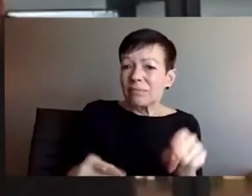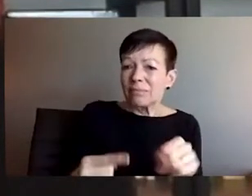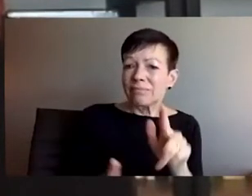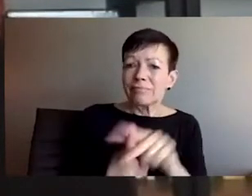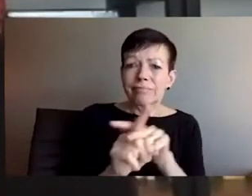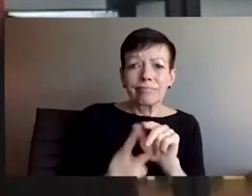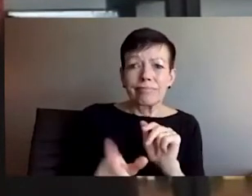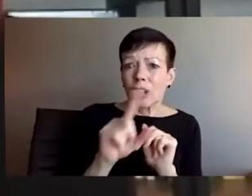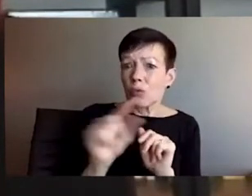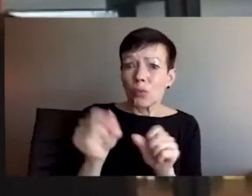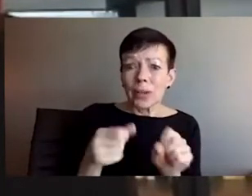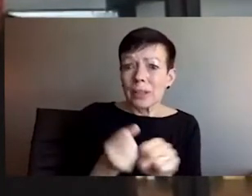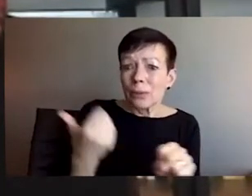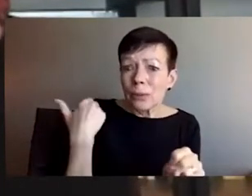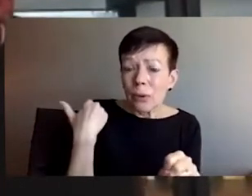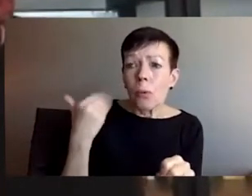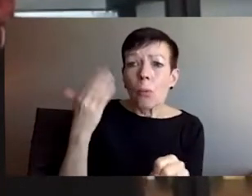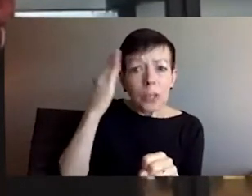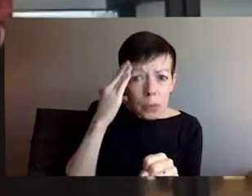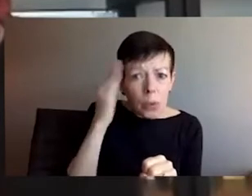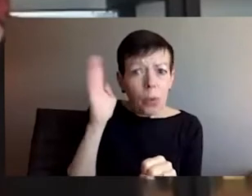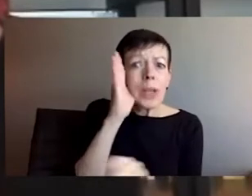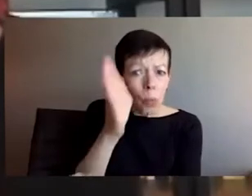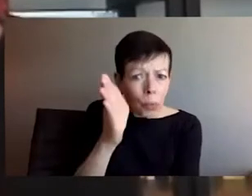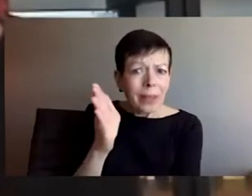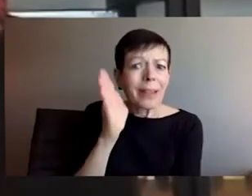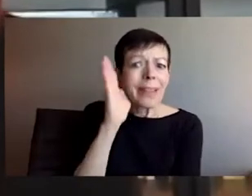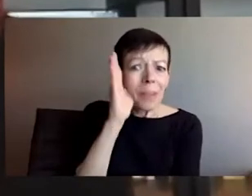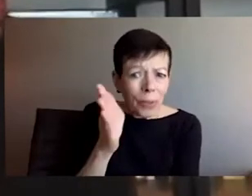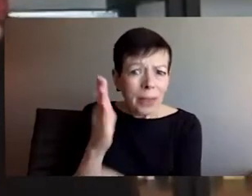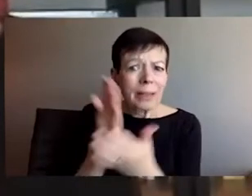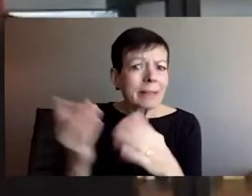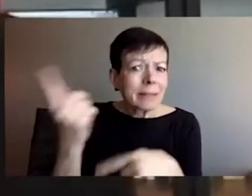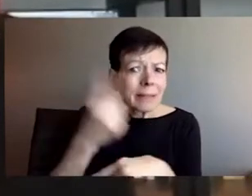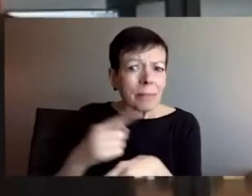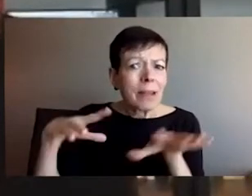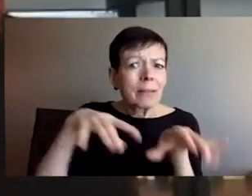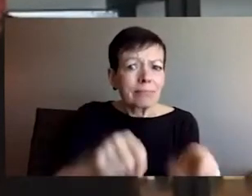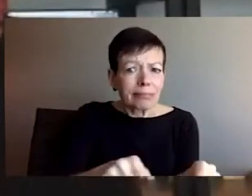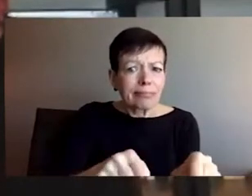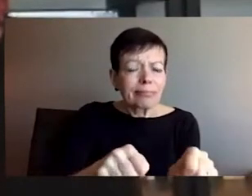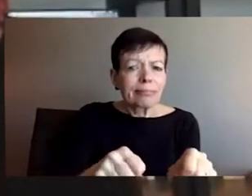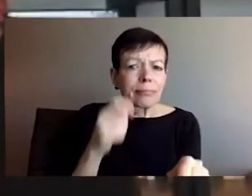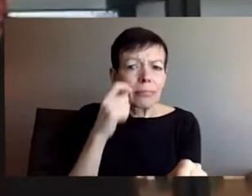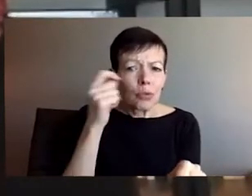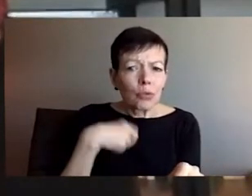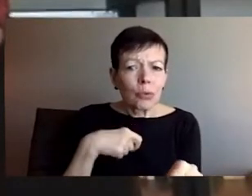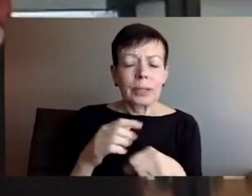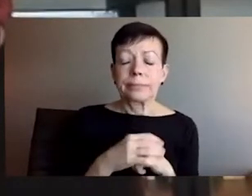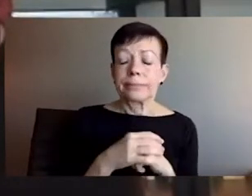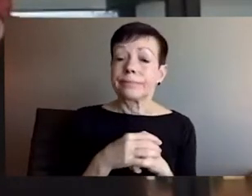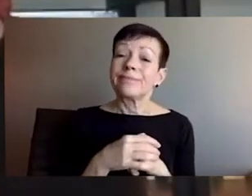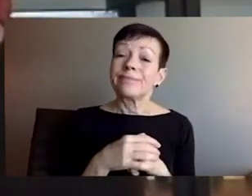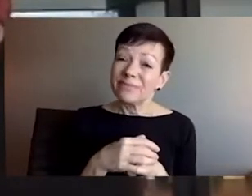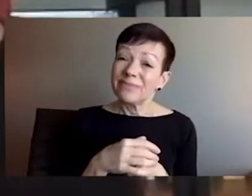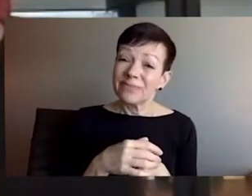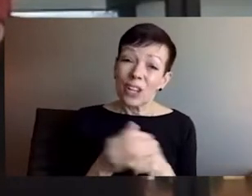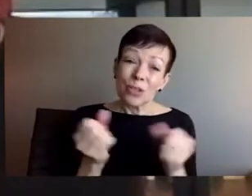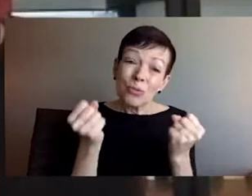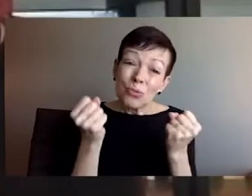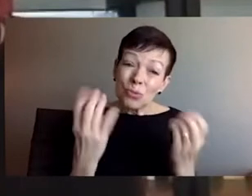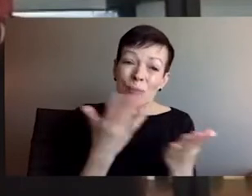uh, everyone was very clear that, um, that he was going to invade someday. Uh, and this was spoken about openly,